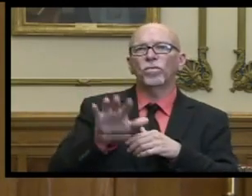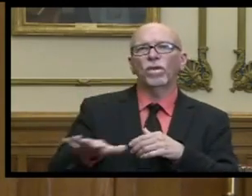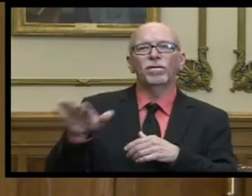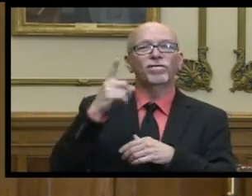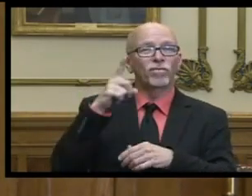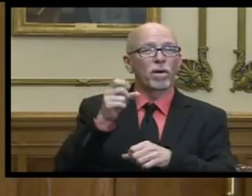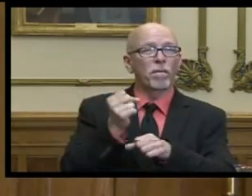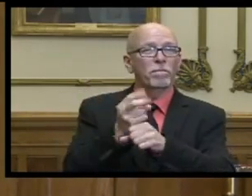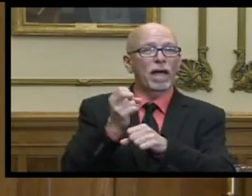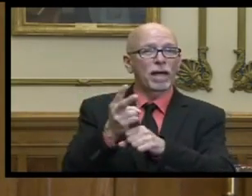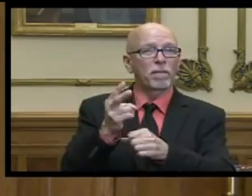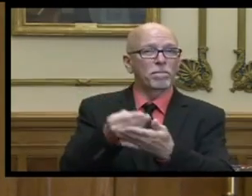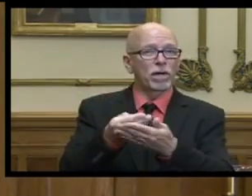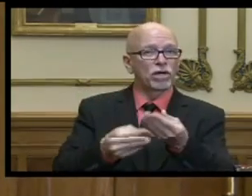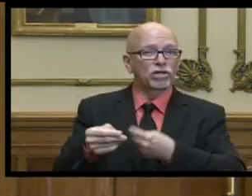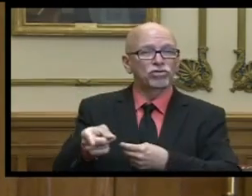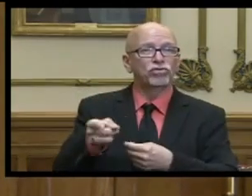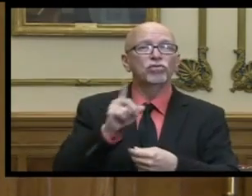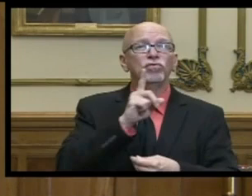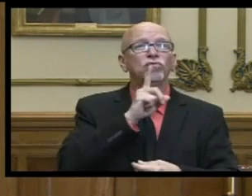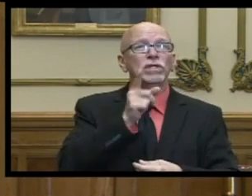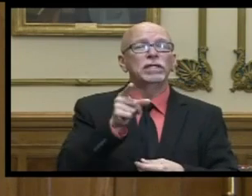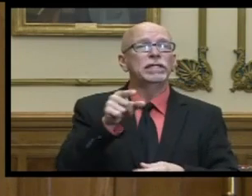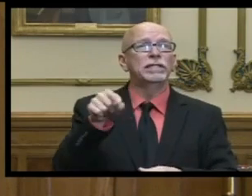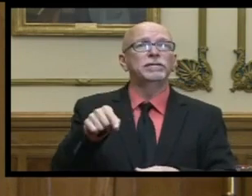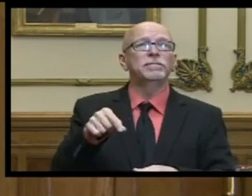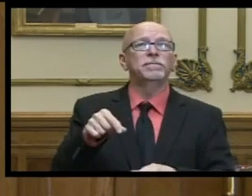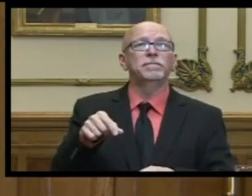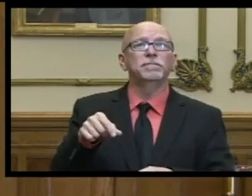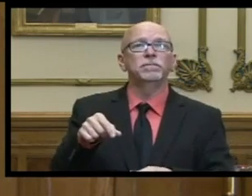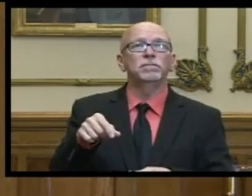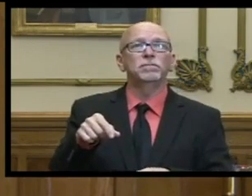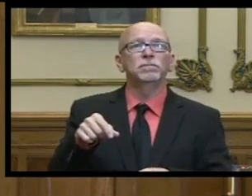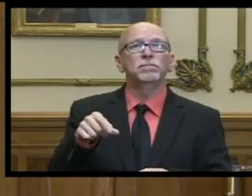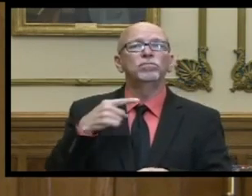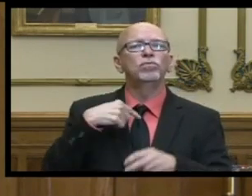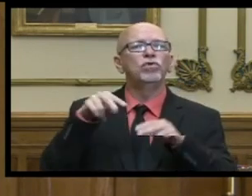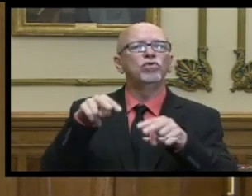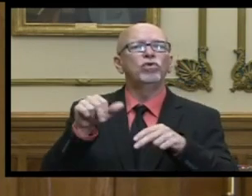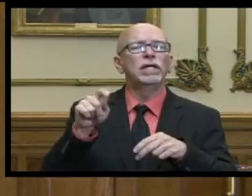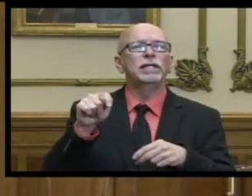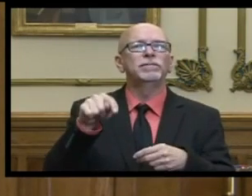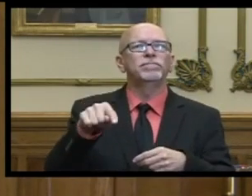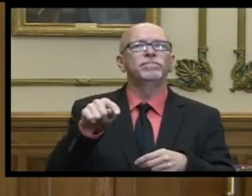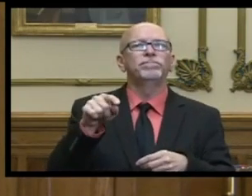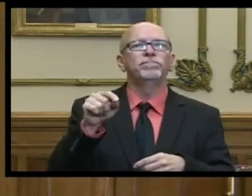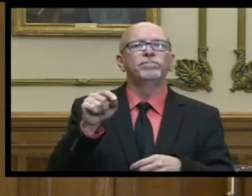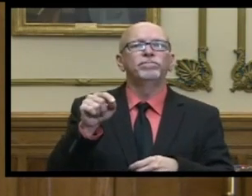biennium is really just going to be um looking at the uh